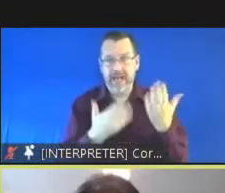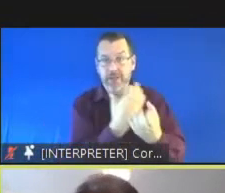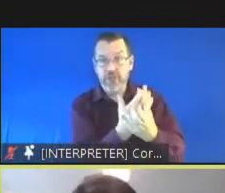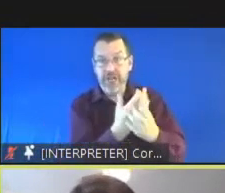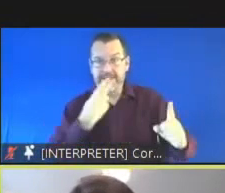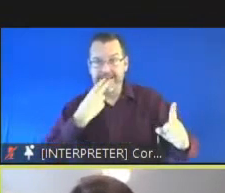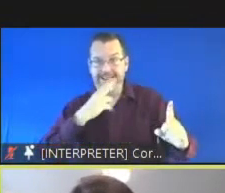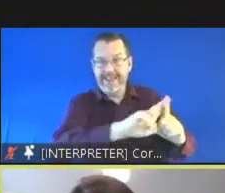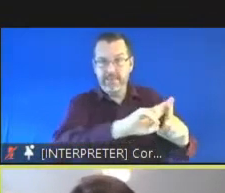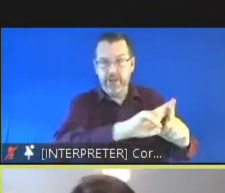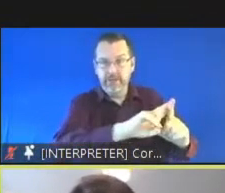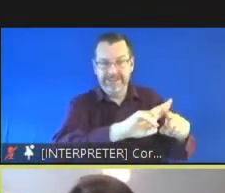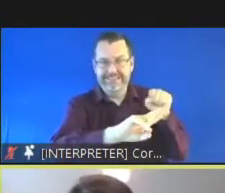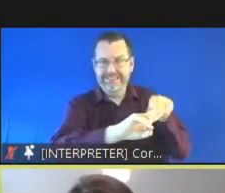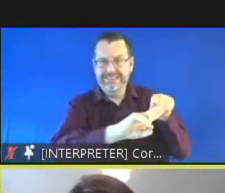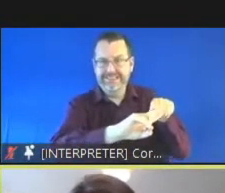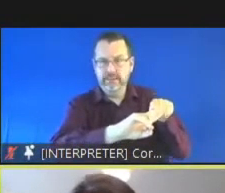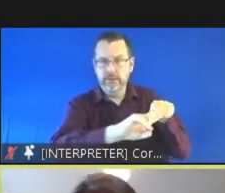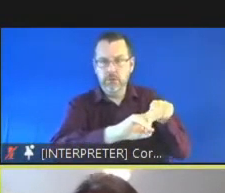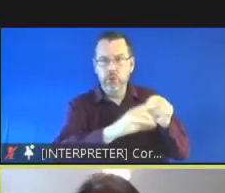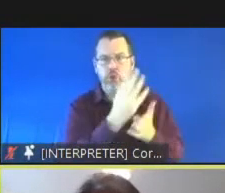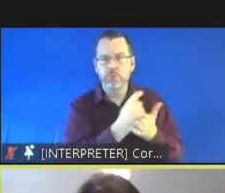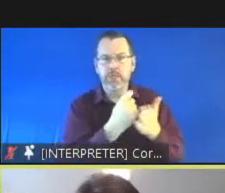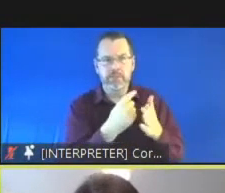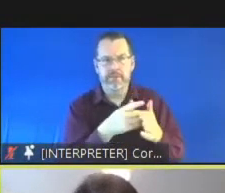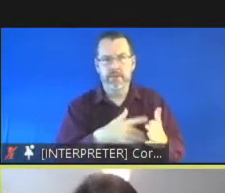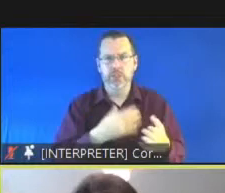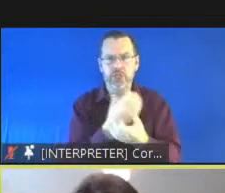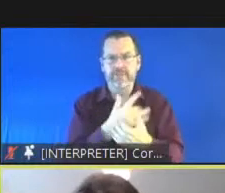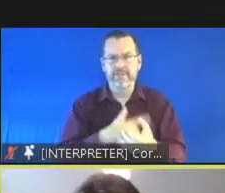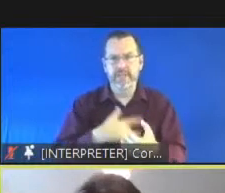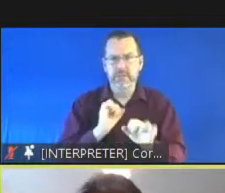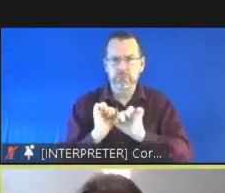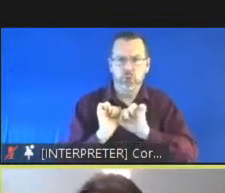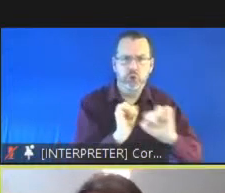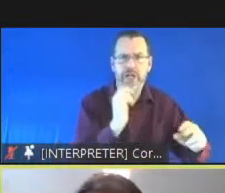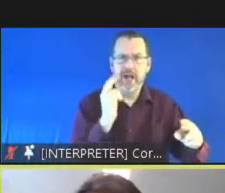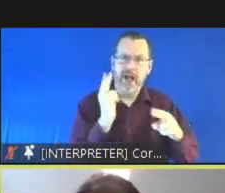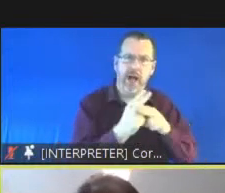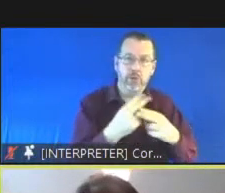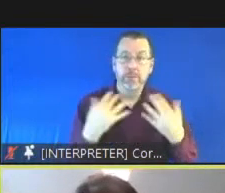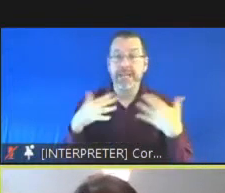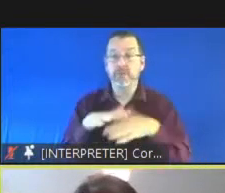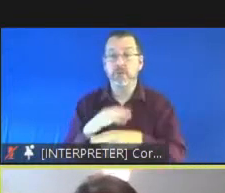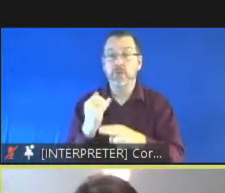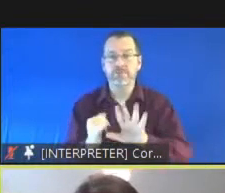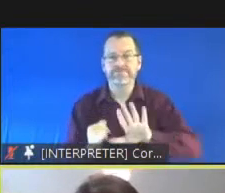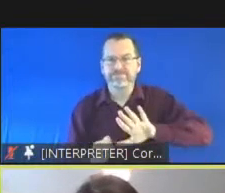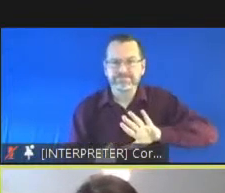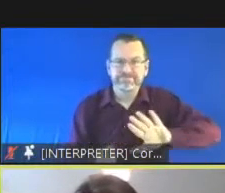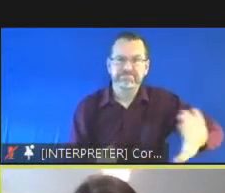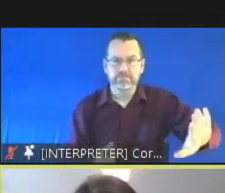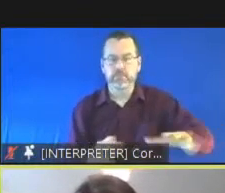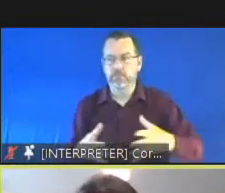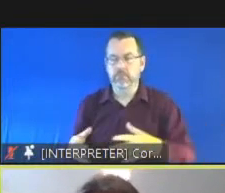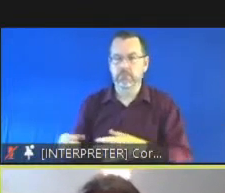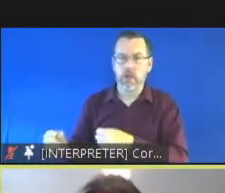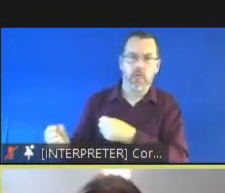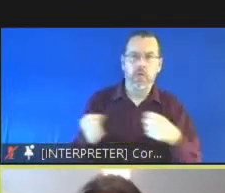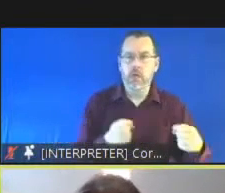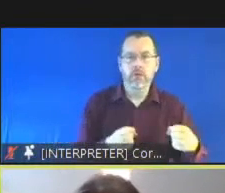respects pushing children out of school pushing them out of mainstream school and really that having a very significant impact